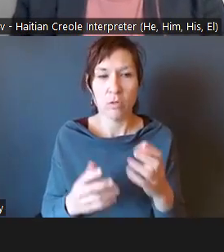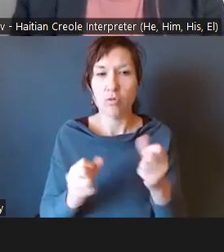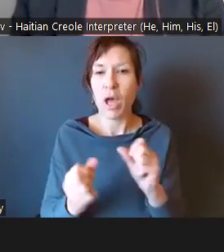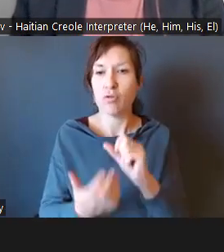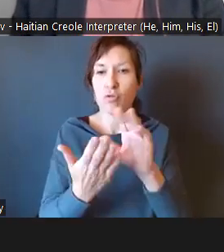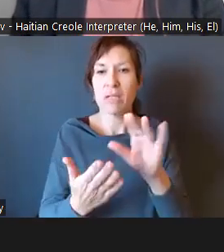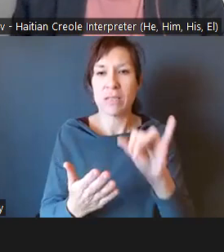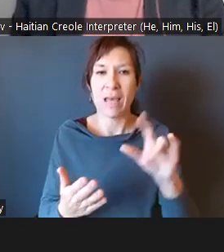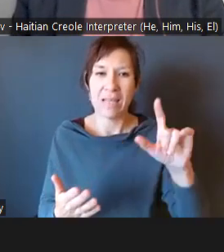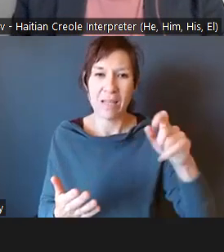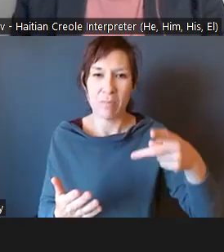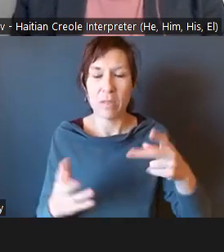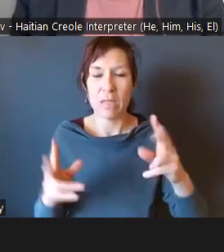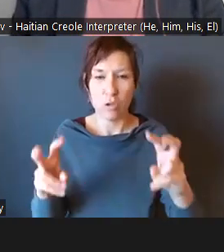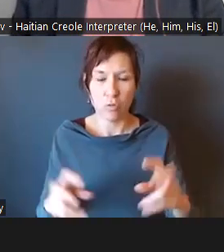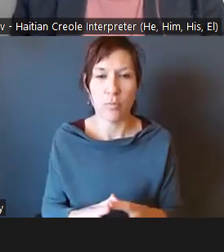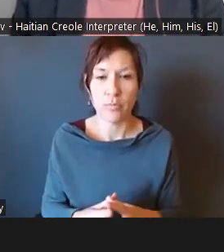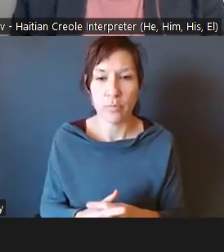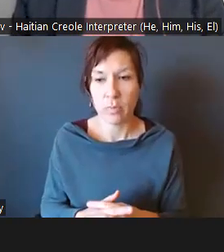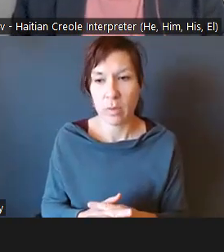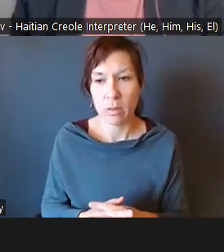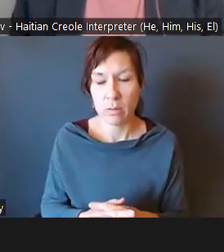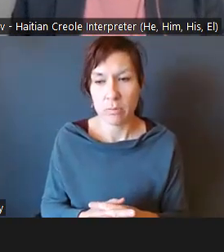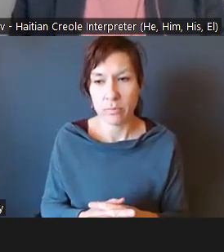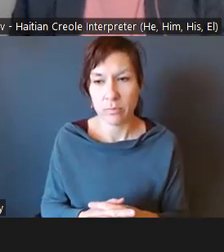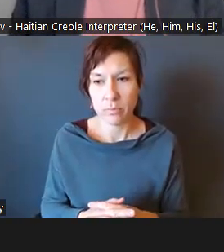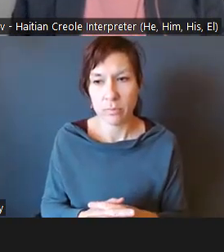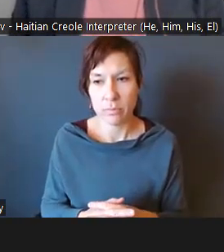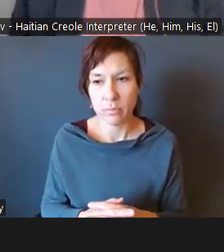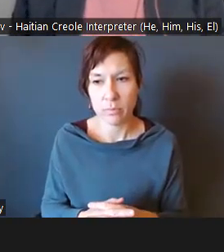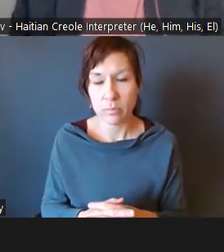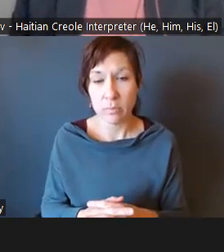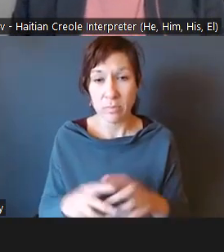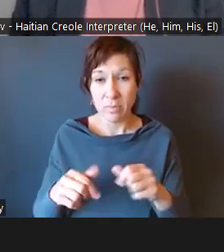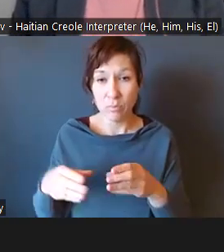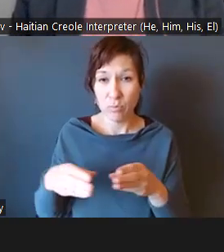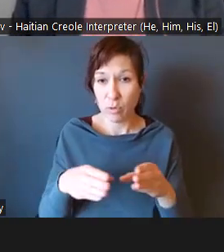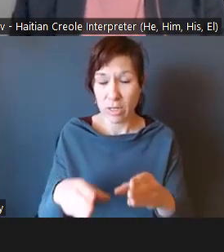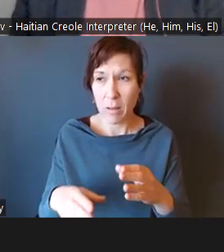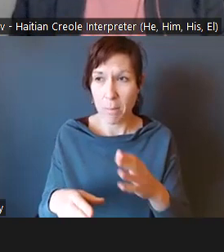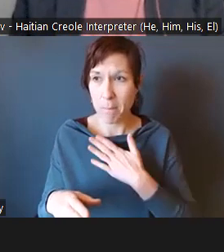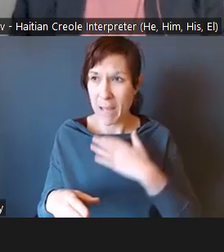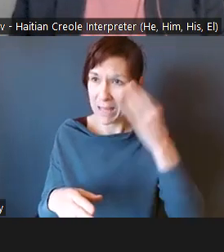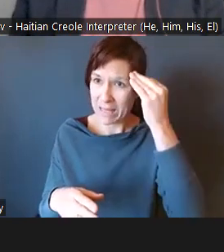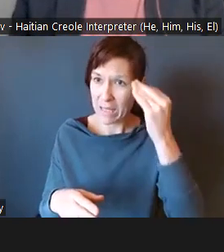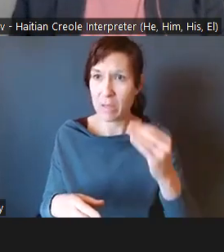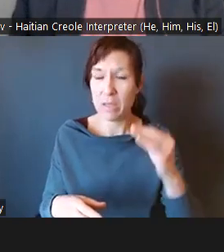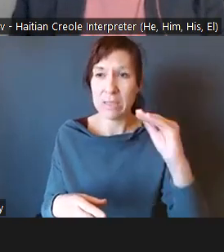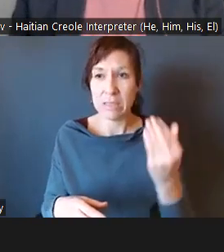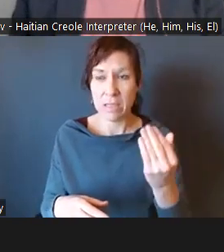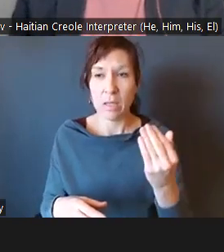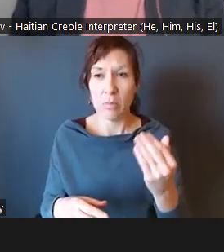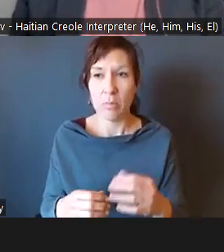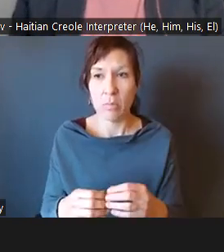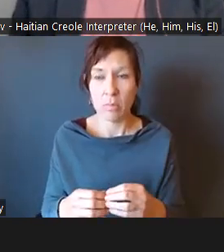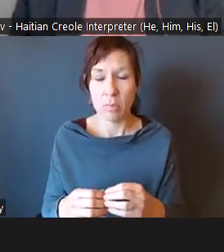proficiency issue. The way that I see this rolling out with the strategy, it seems to me that because of the time